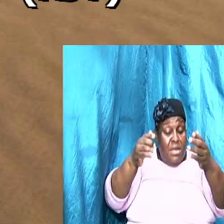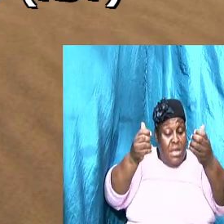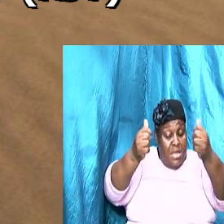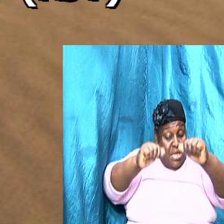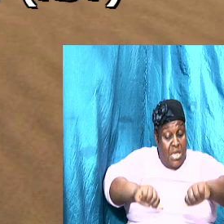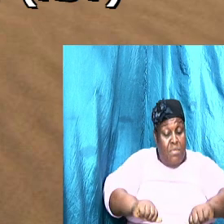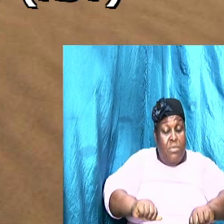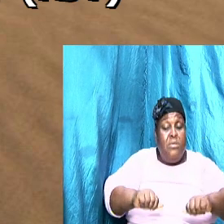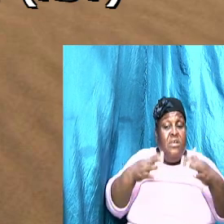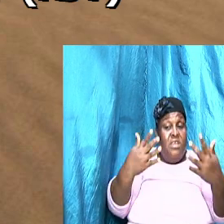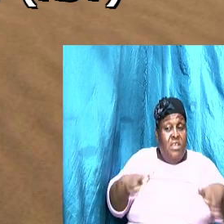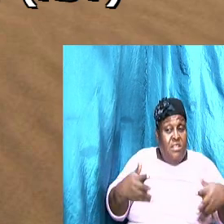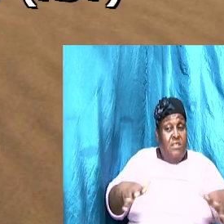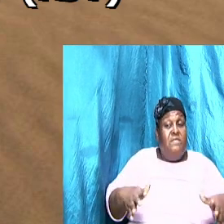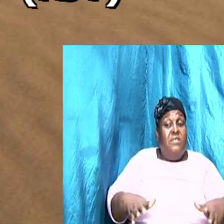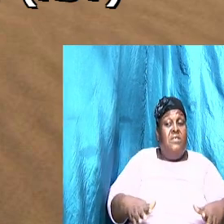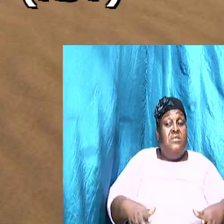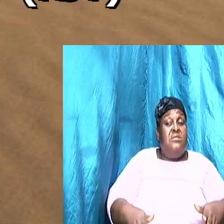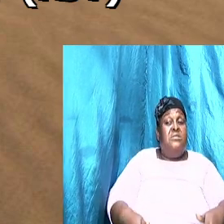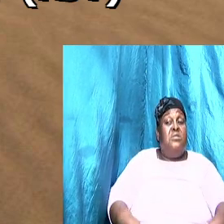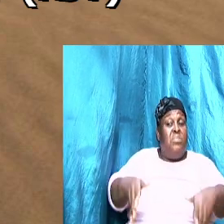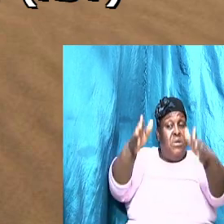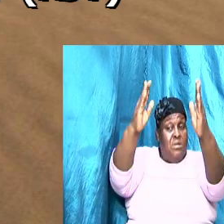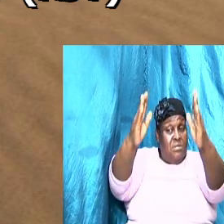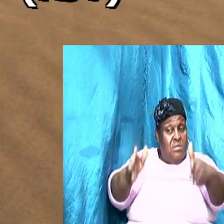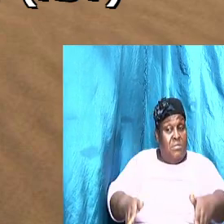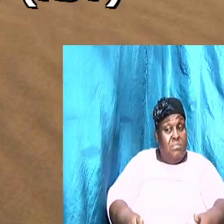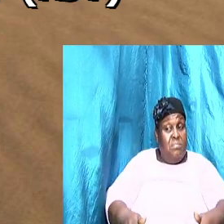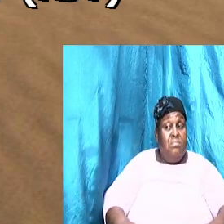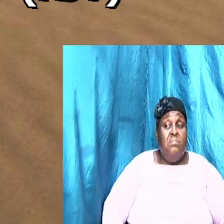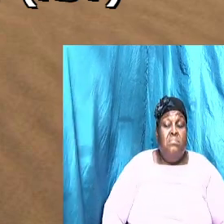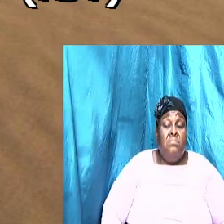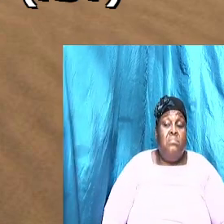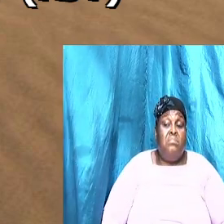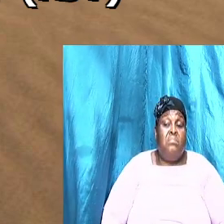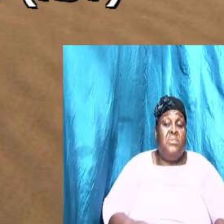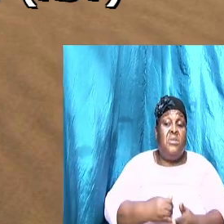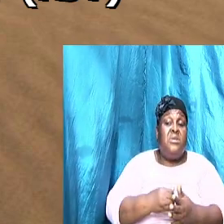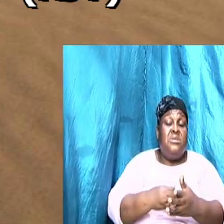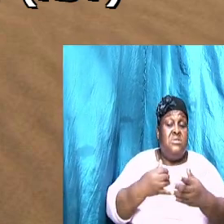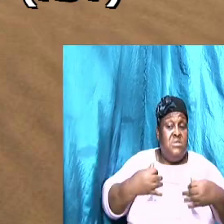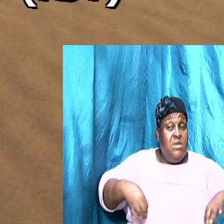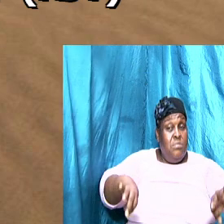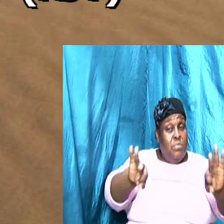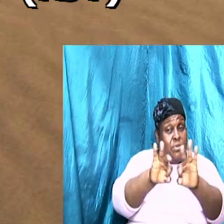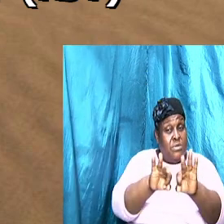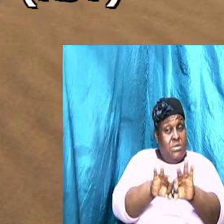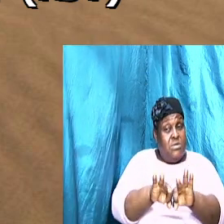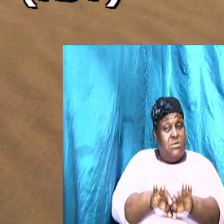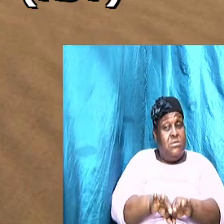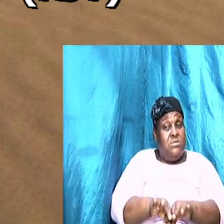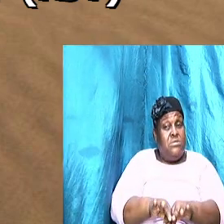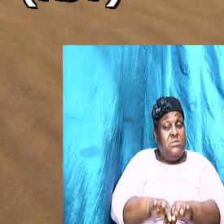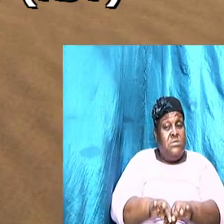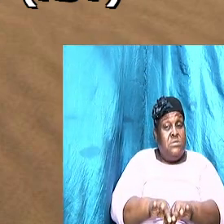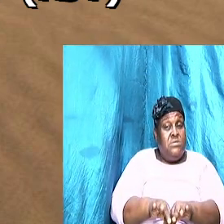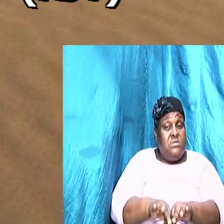finish at all it is important it